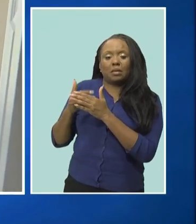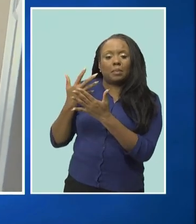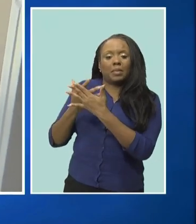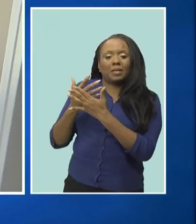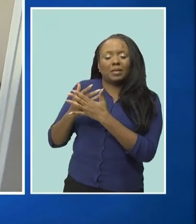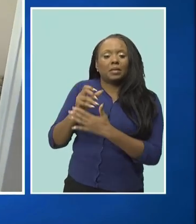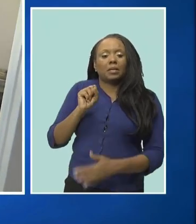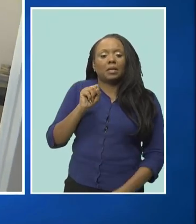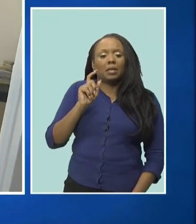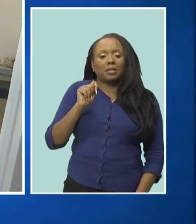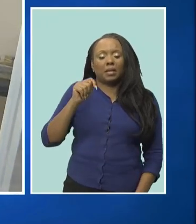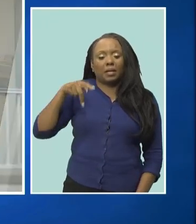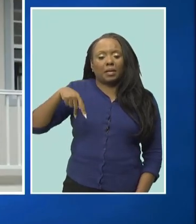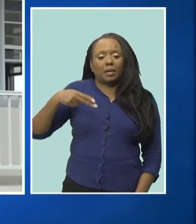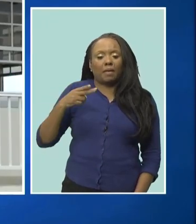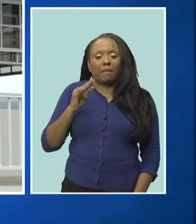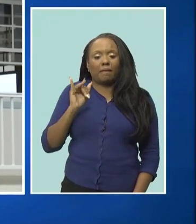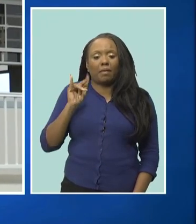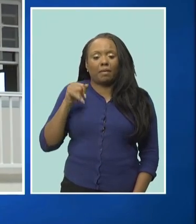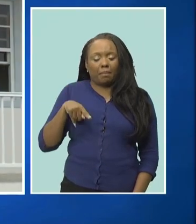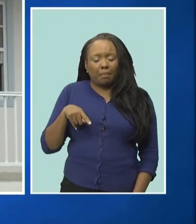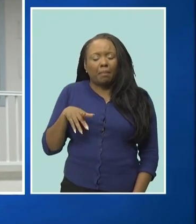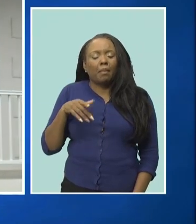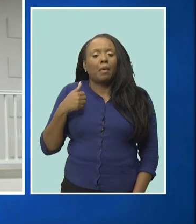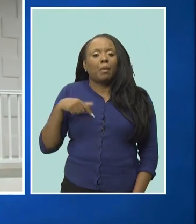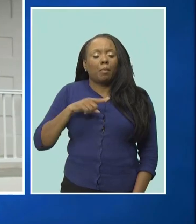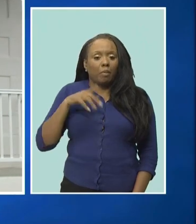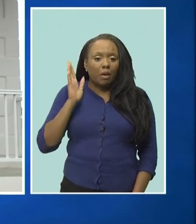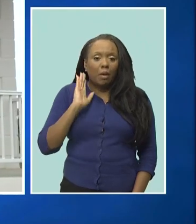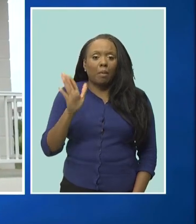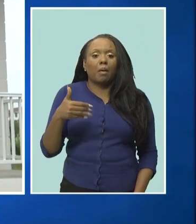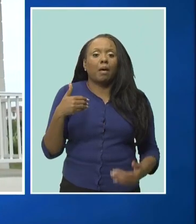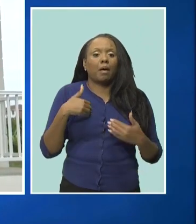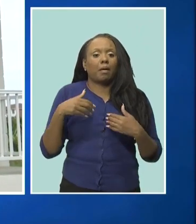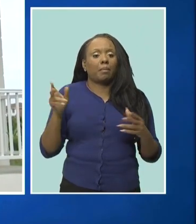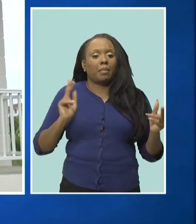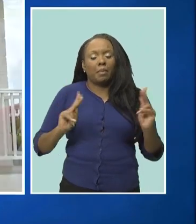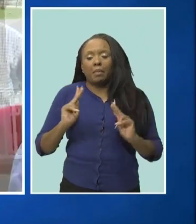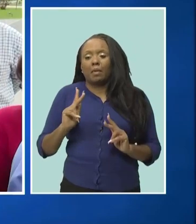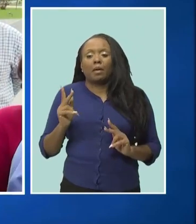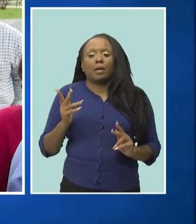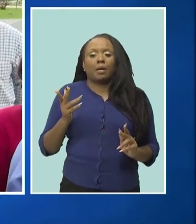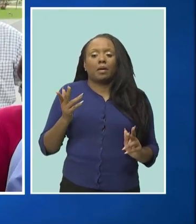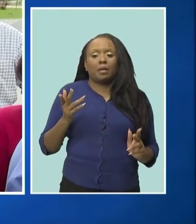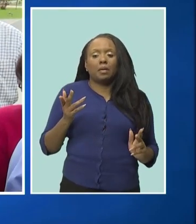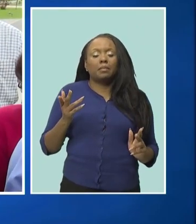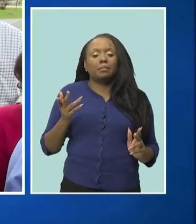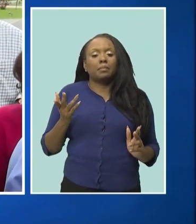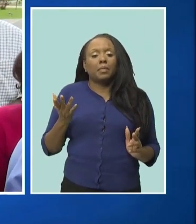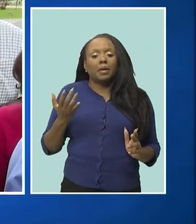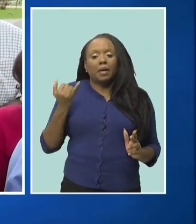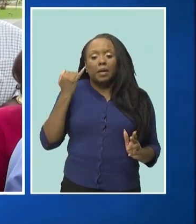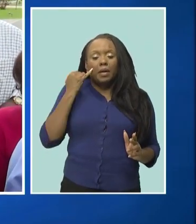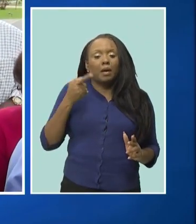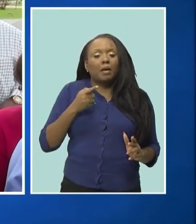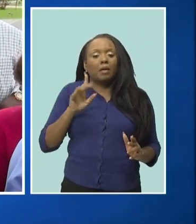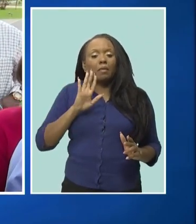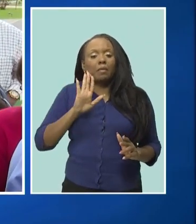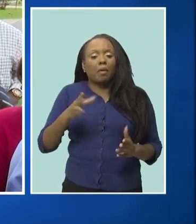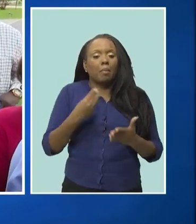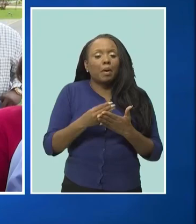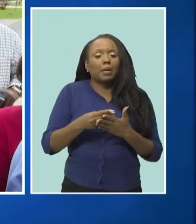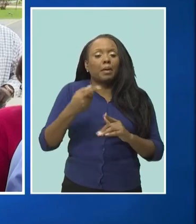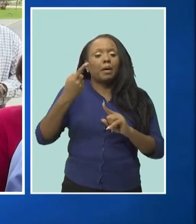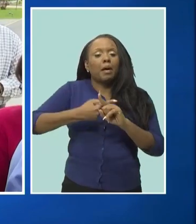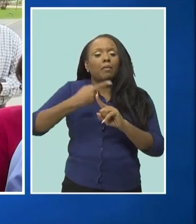low income houses persons earning less than $2500 net per month so most of our